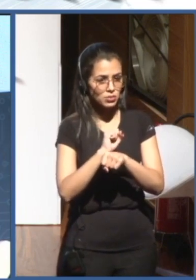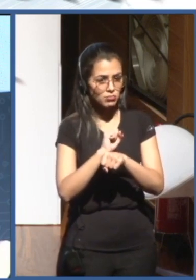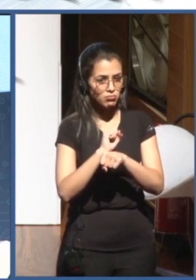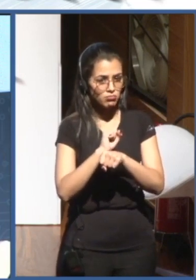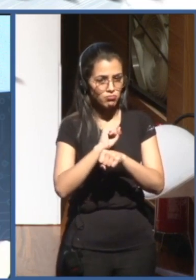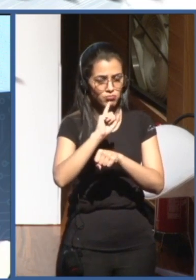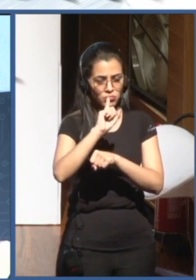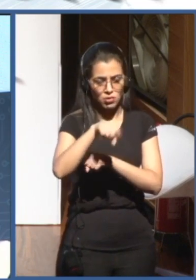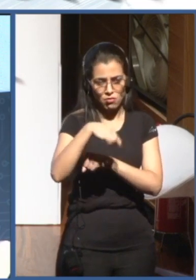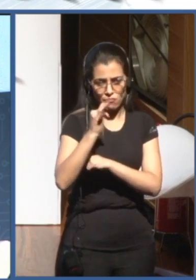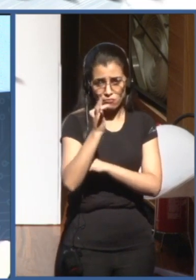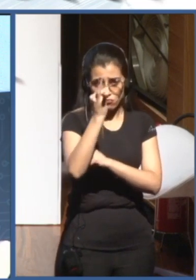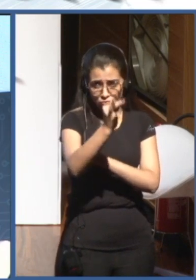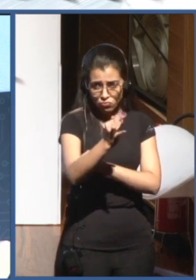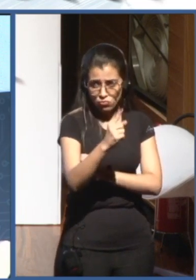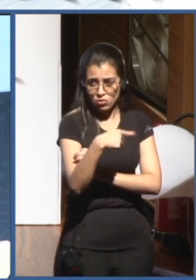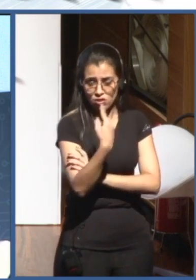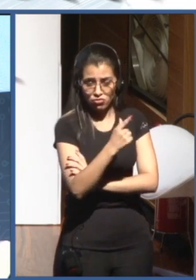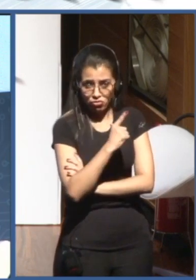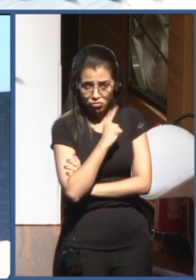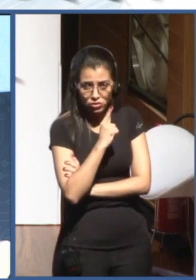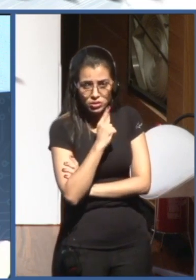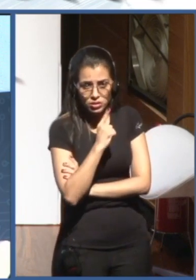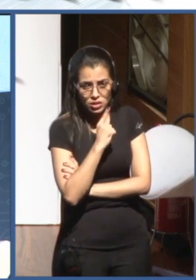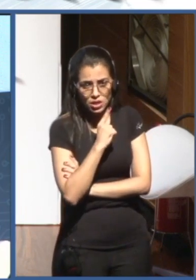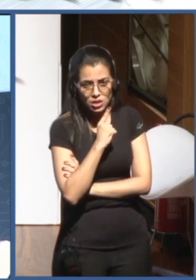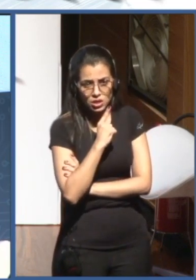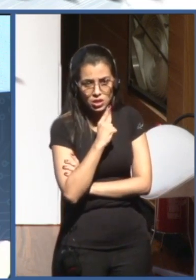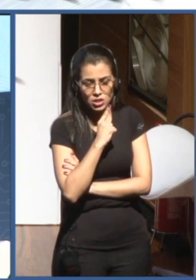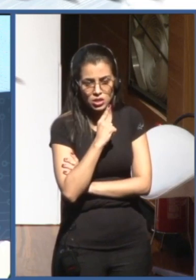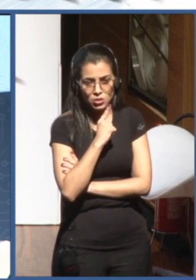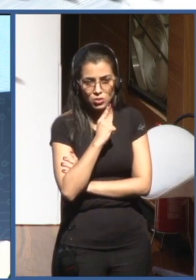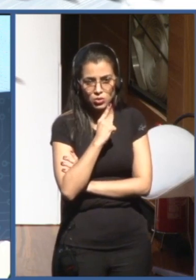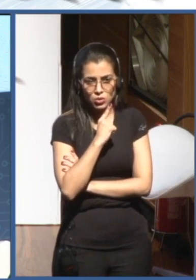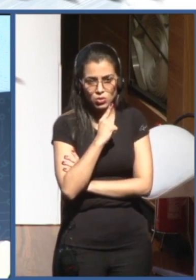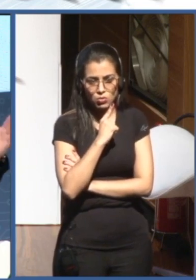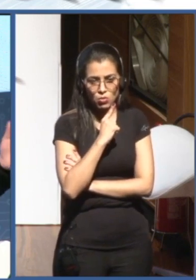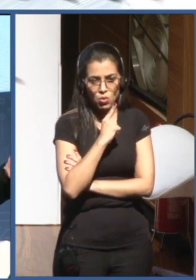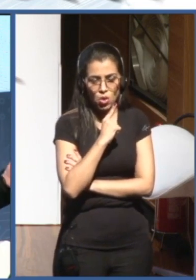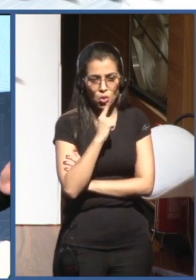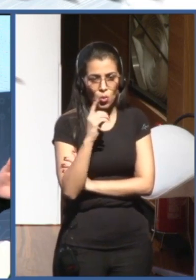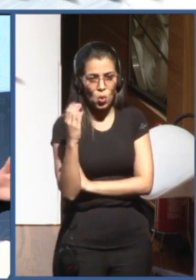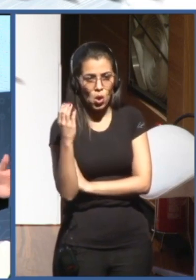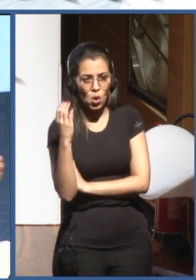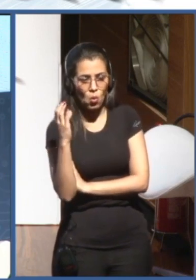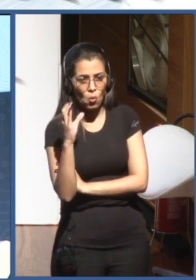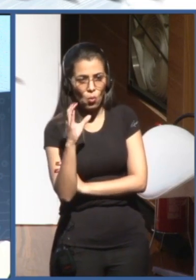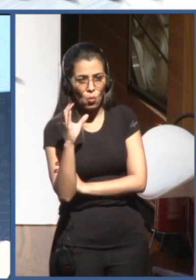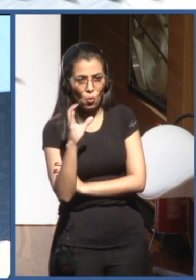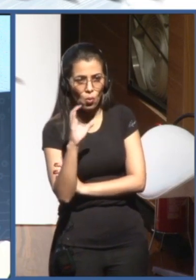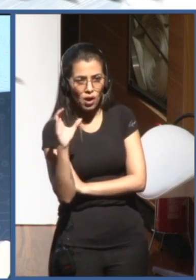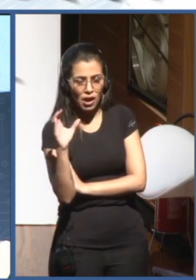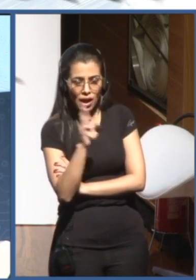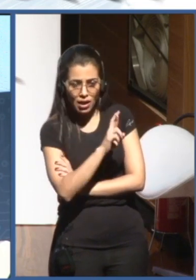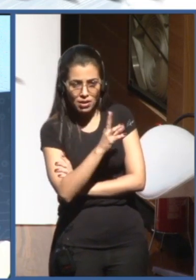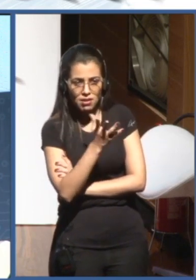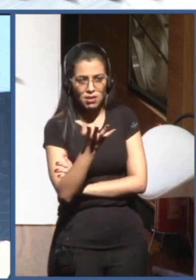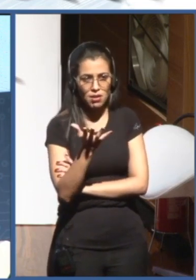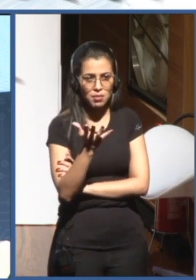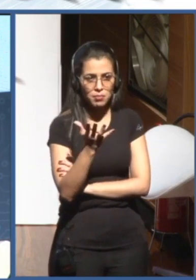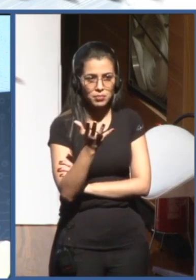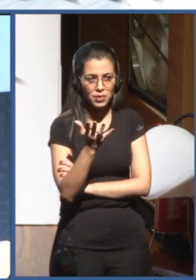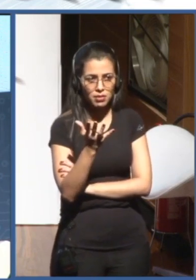the Latin American and Caribbean region. We are talking already to Asia, et cetera, et cetera. So